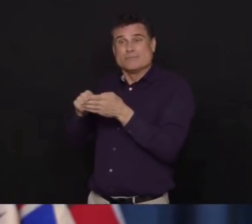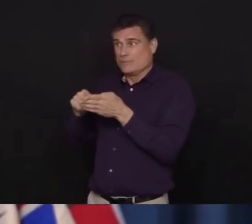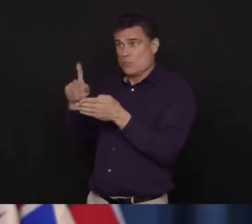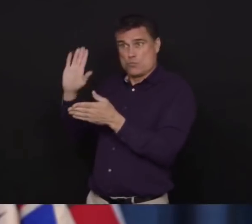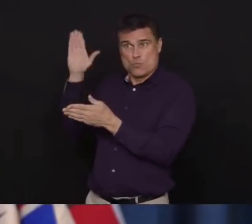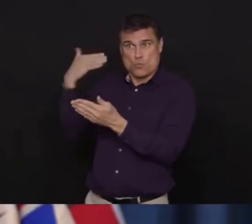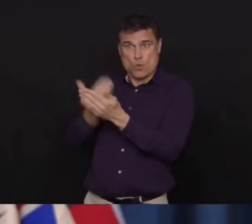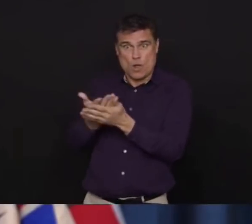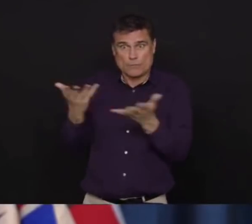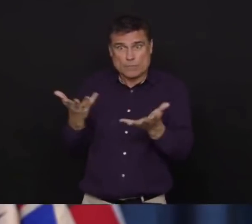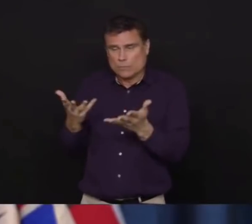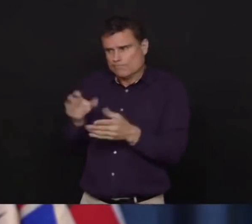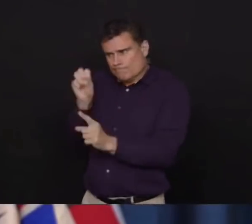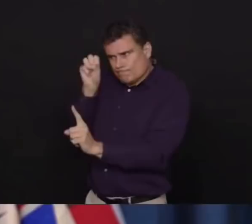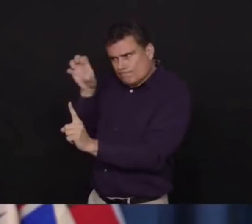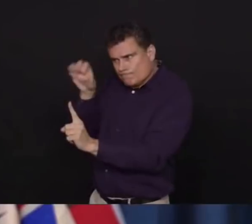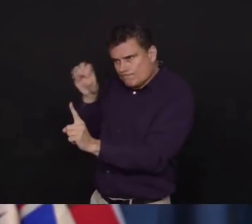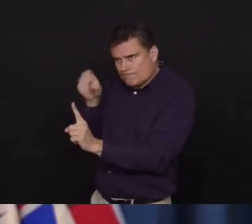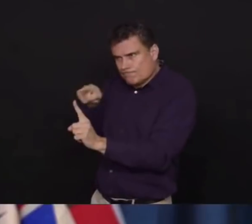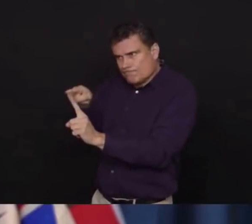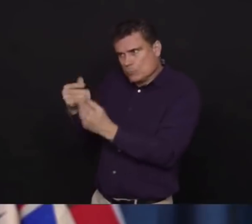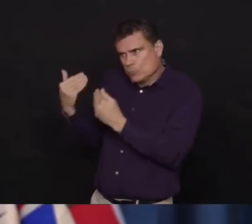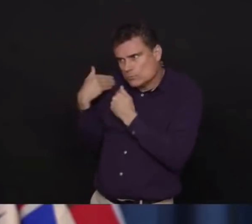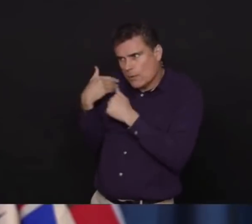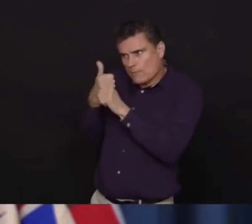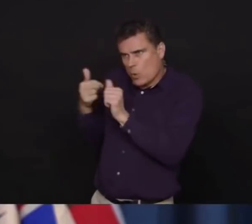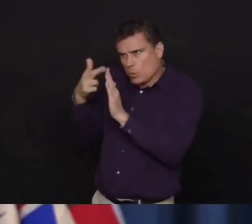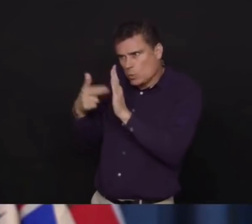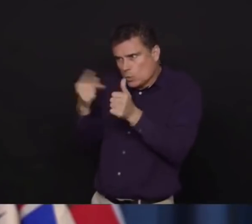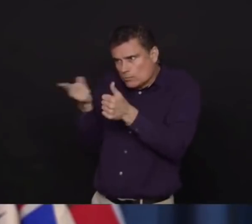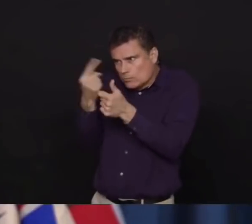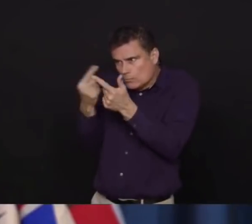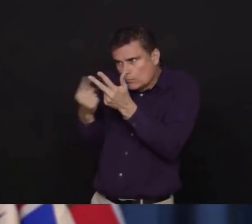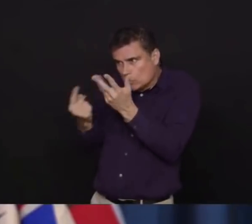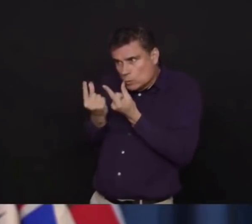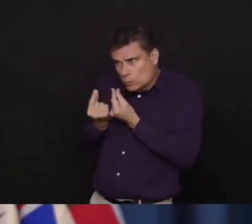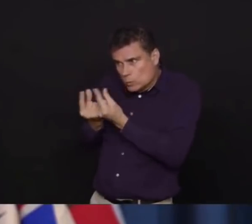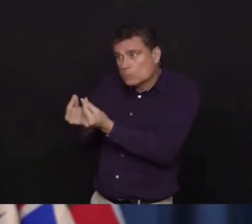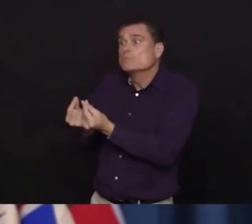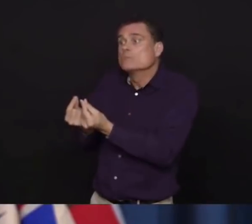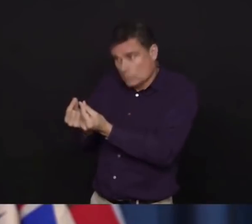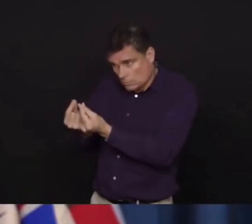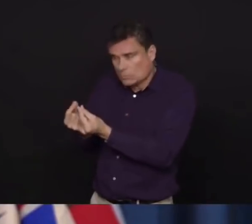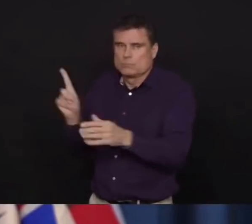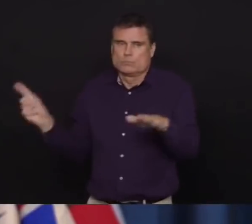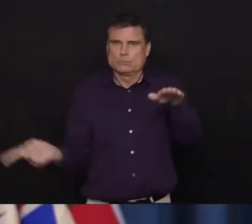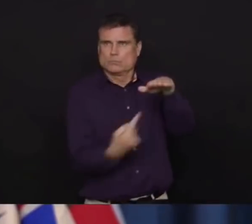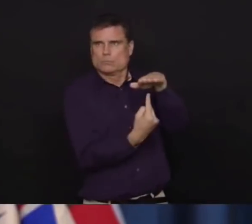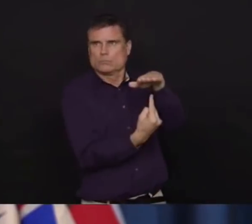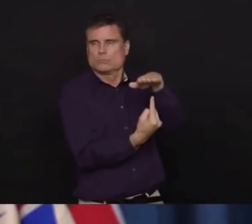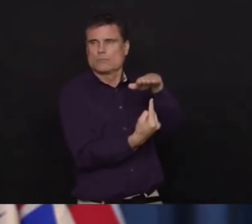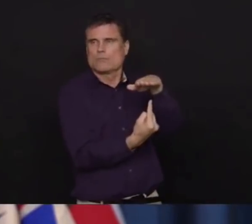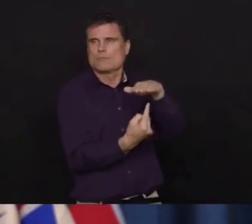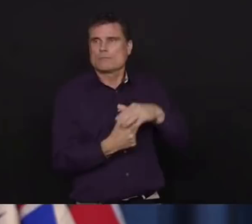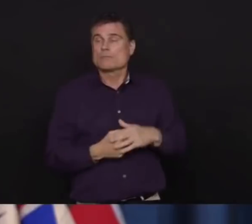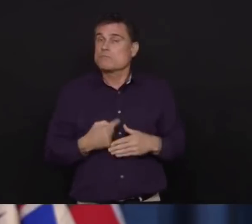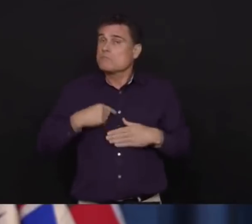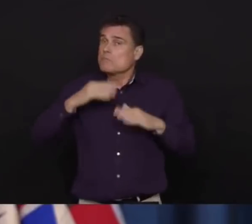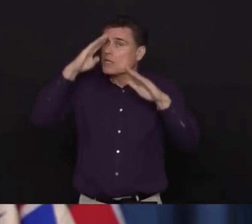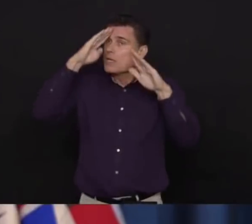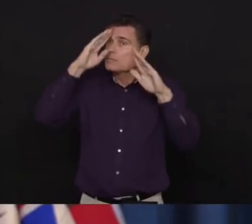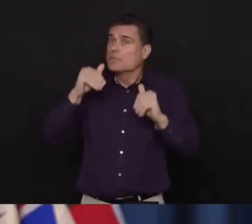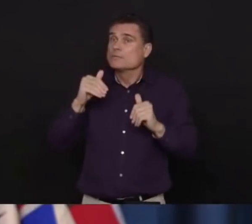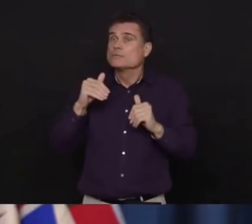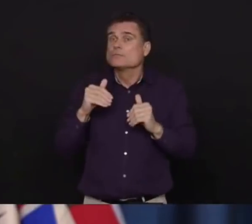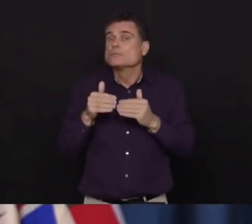other cruises who have developed COVID-19. And we need to be very careful to support these